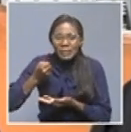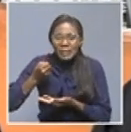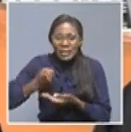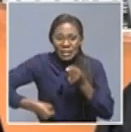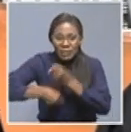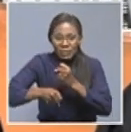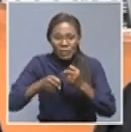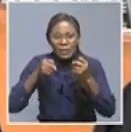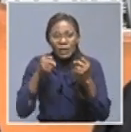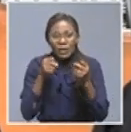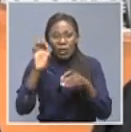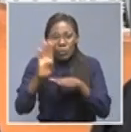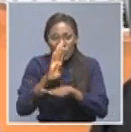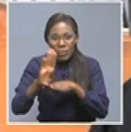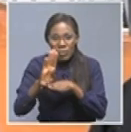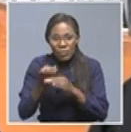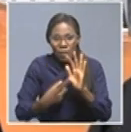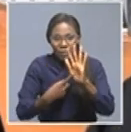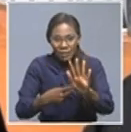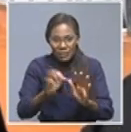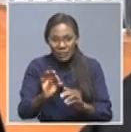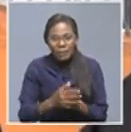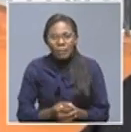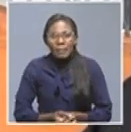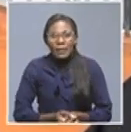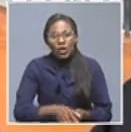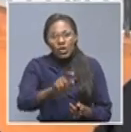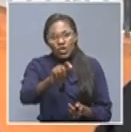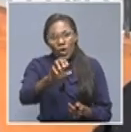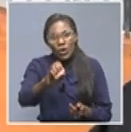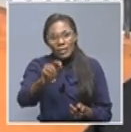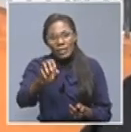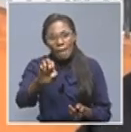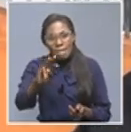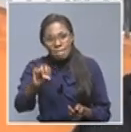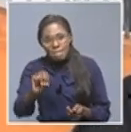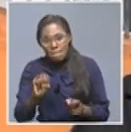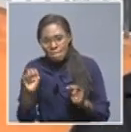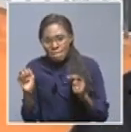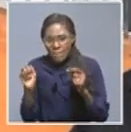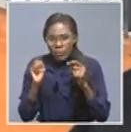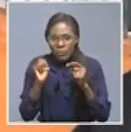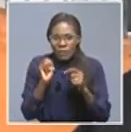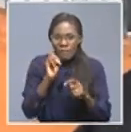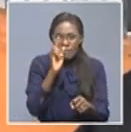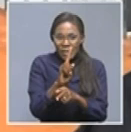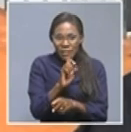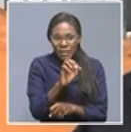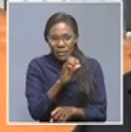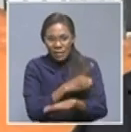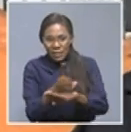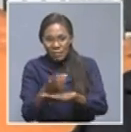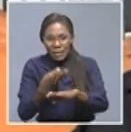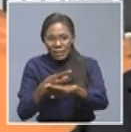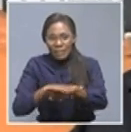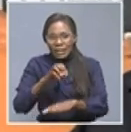Totem Expo will then keep course on the 4th of December up to the